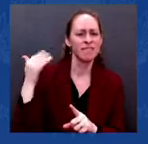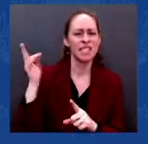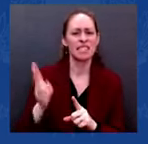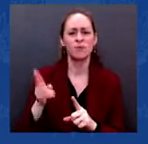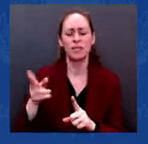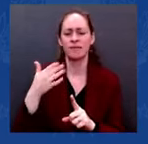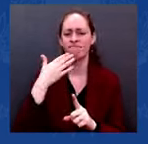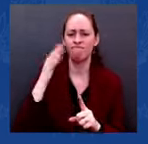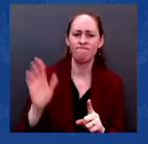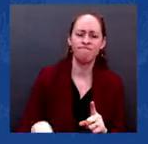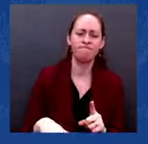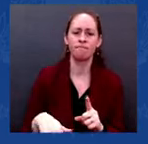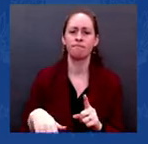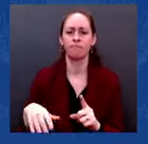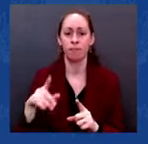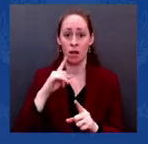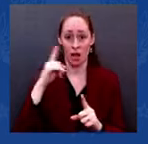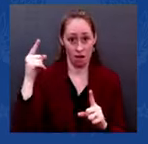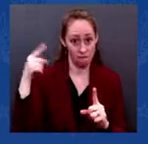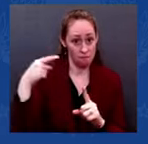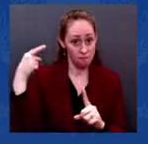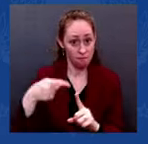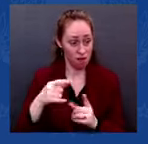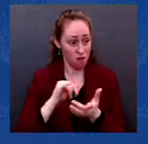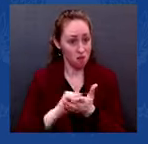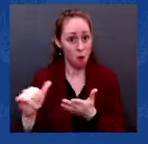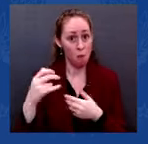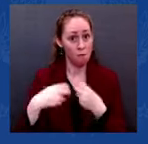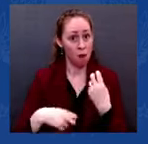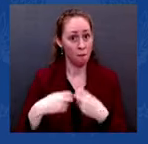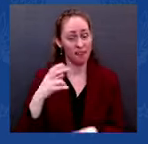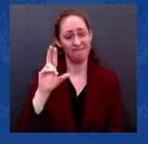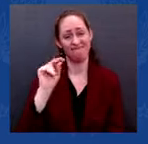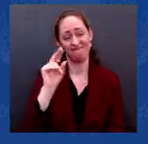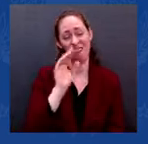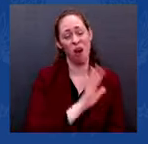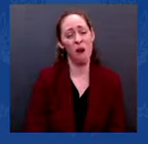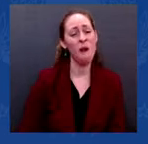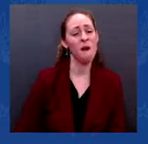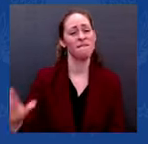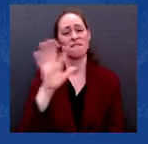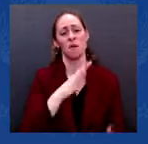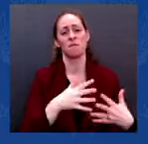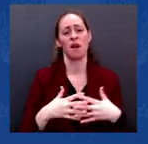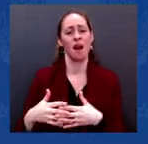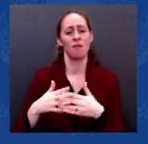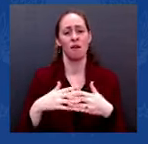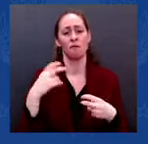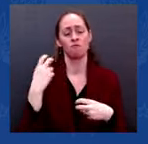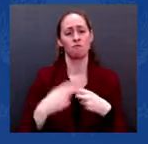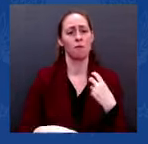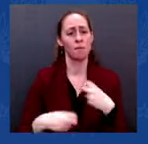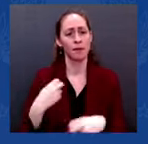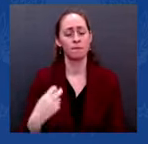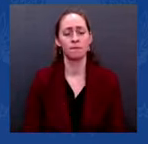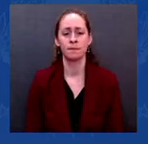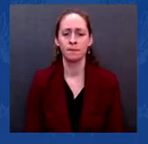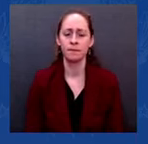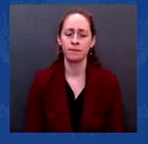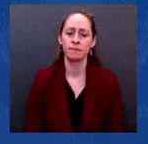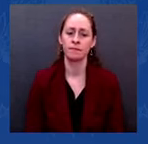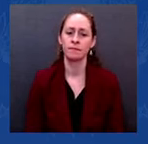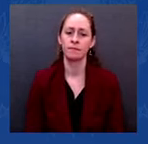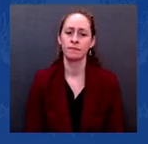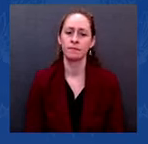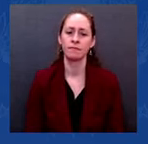far too many of those guns are illegally trafficked from other